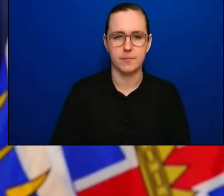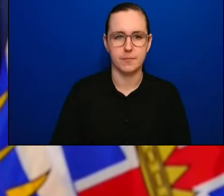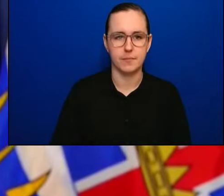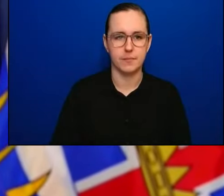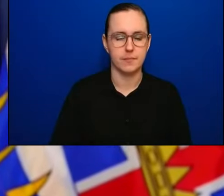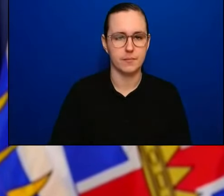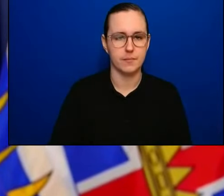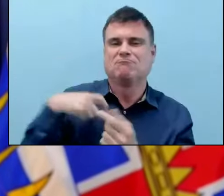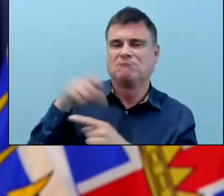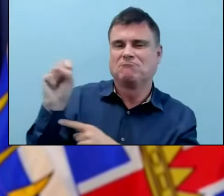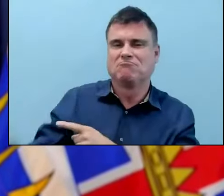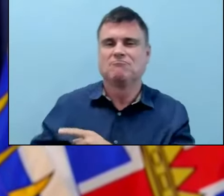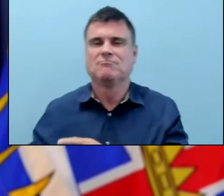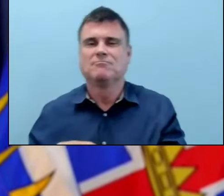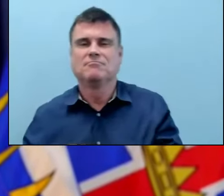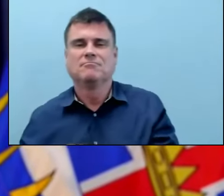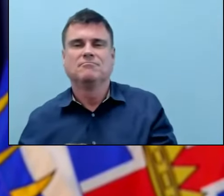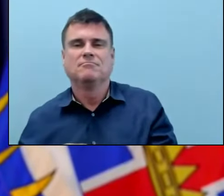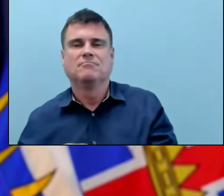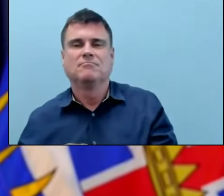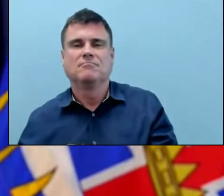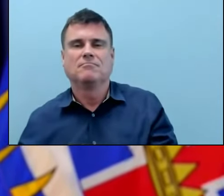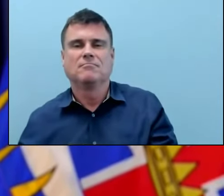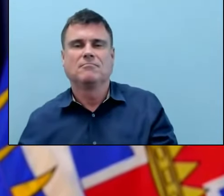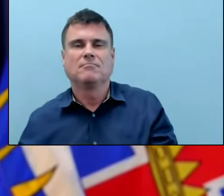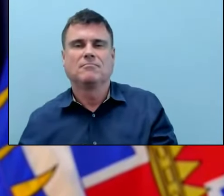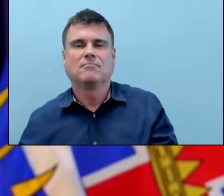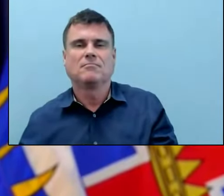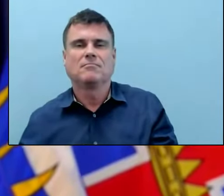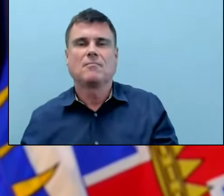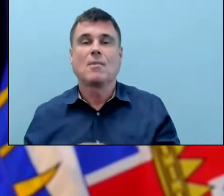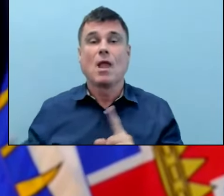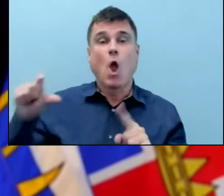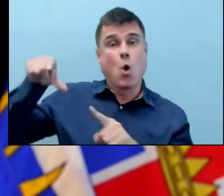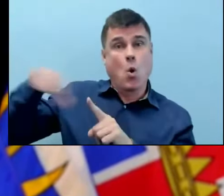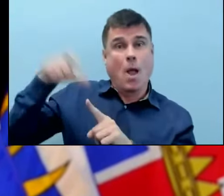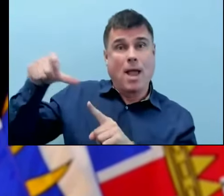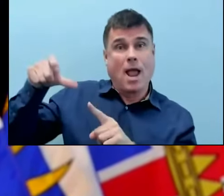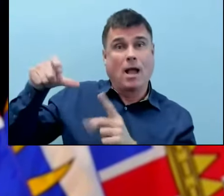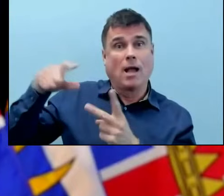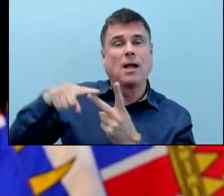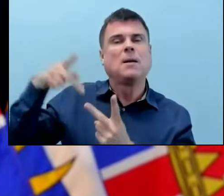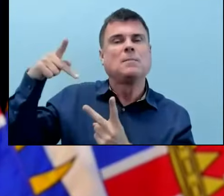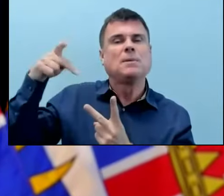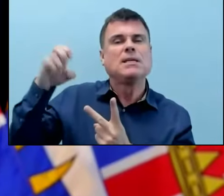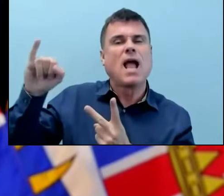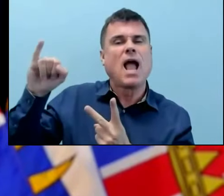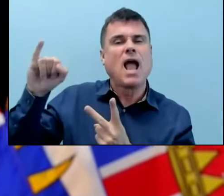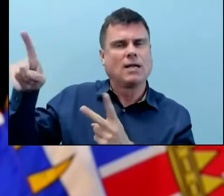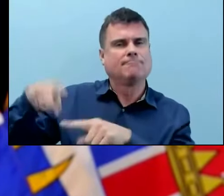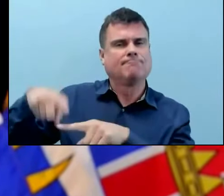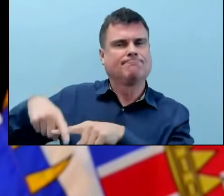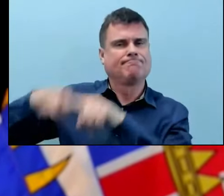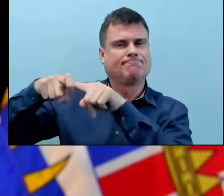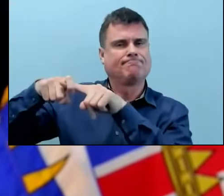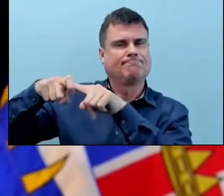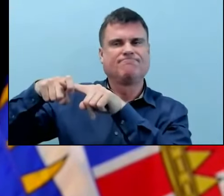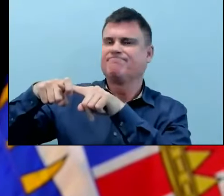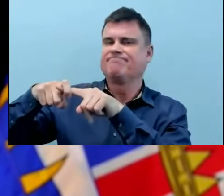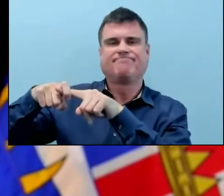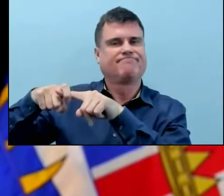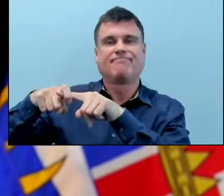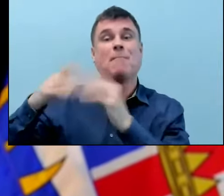Thanks for taking my question. Quebec and PI have put a pause on lifting their mask mandates. With removing mask